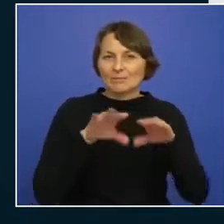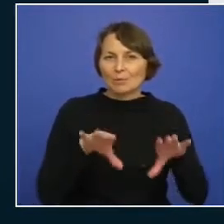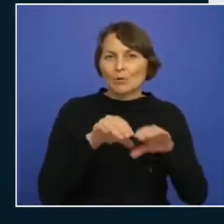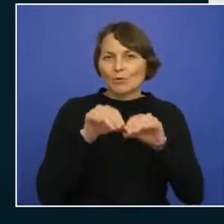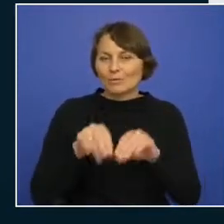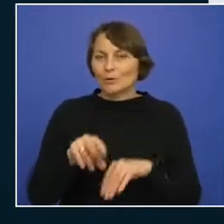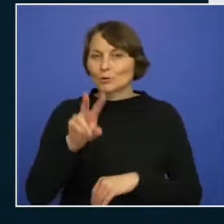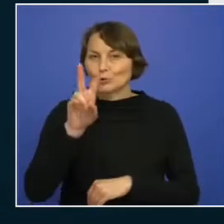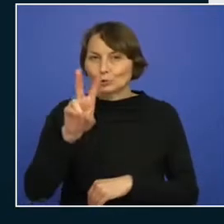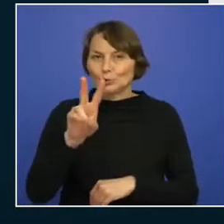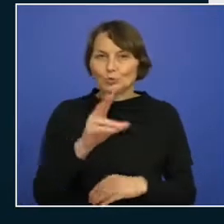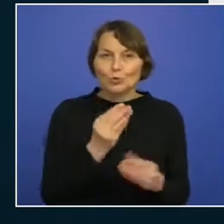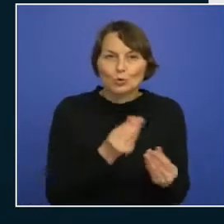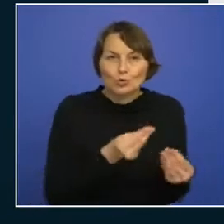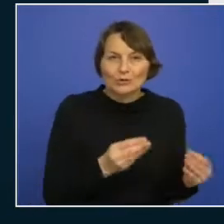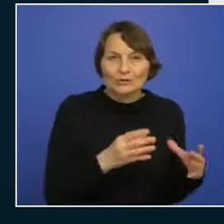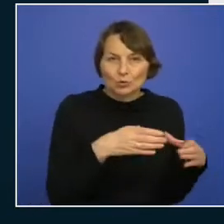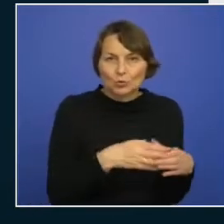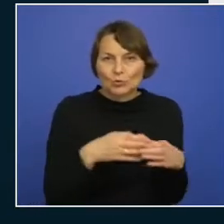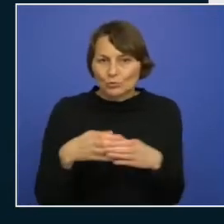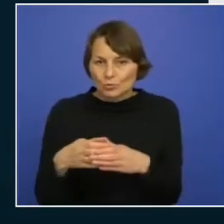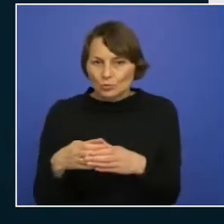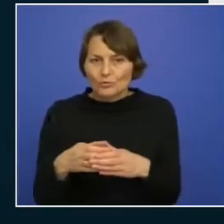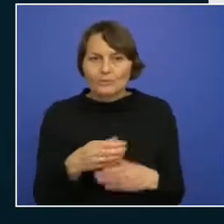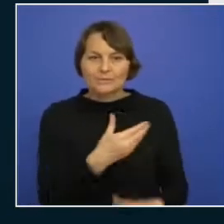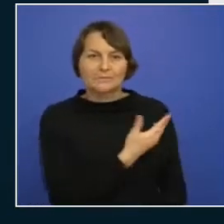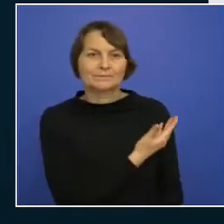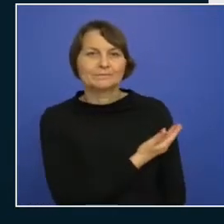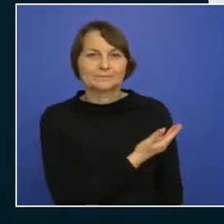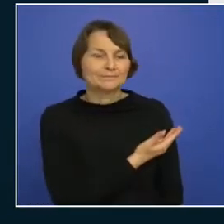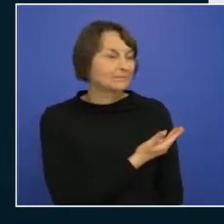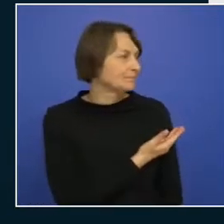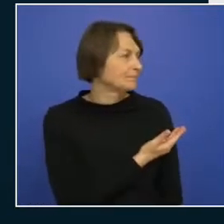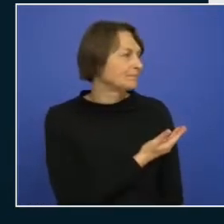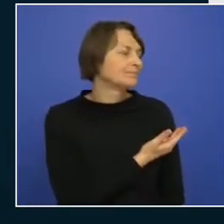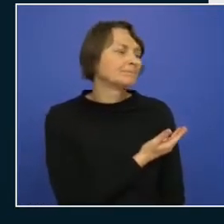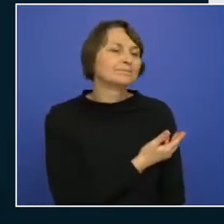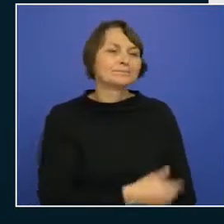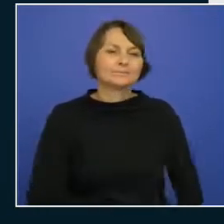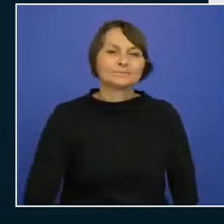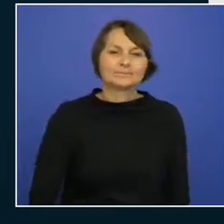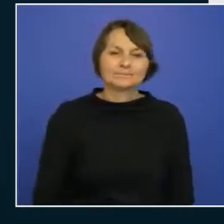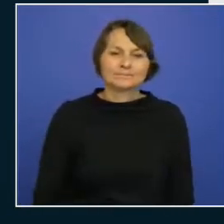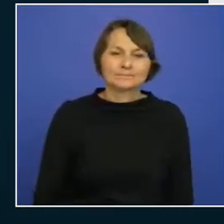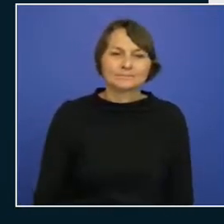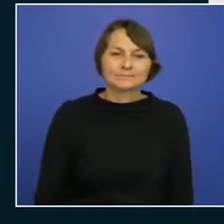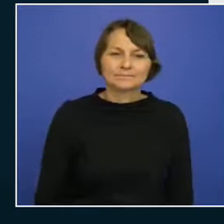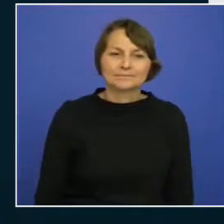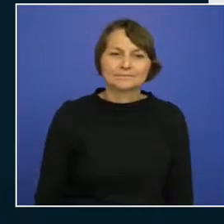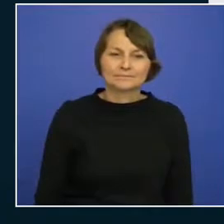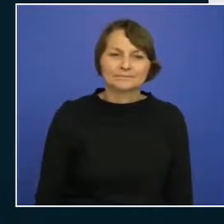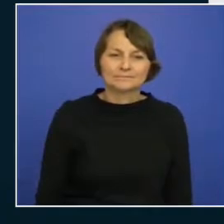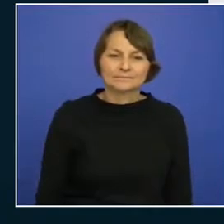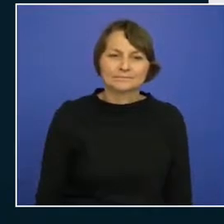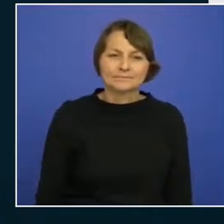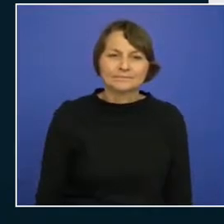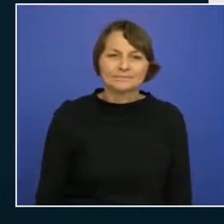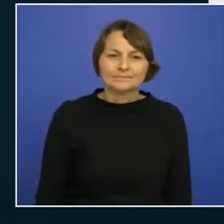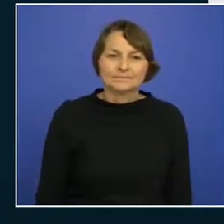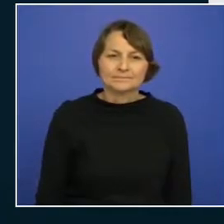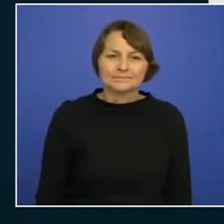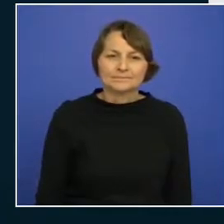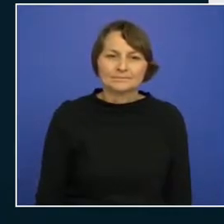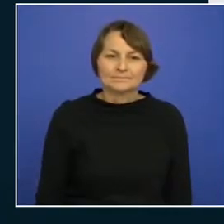I got like two subscriptions a management subscription like we just looked at and a landing zone subscription and these are